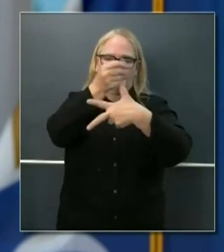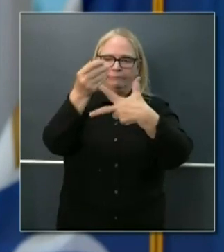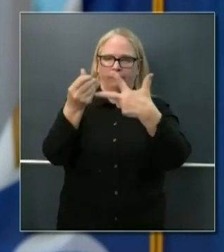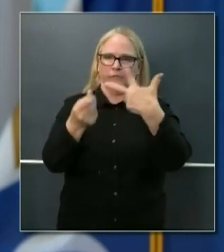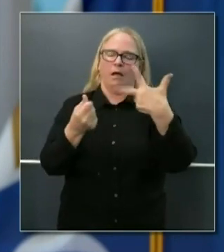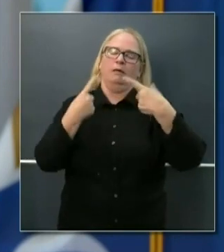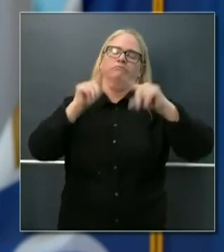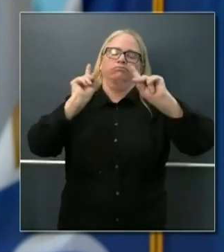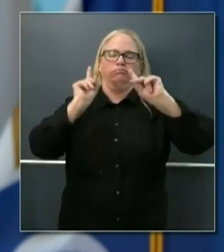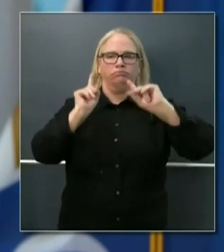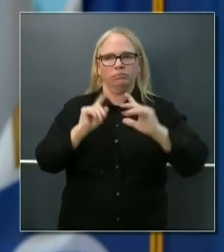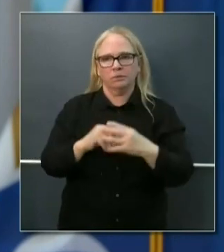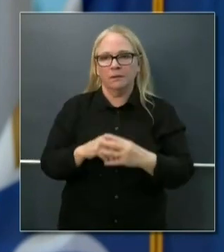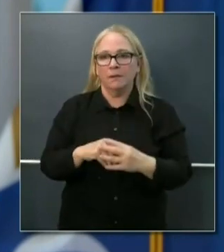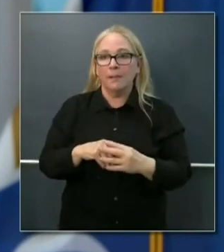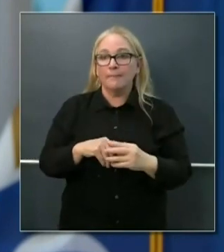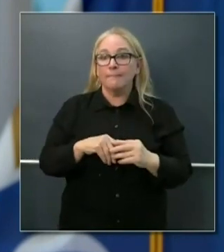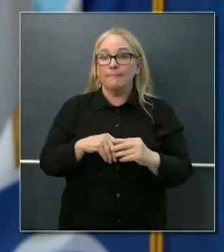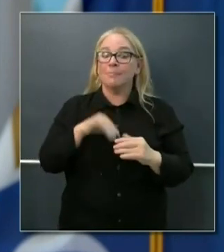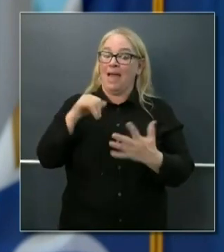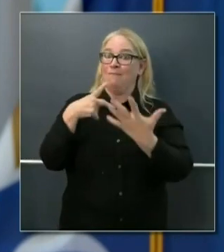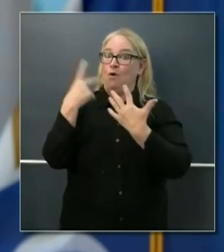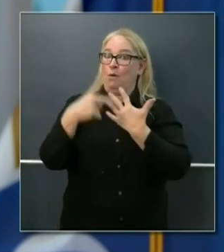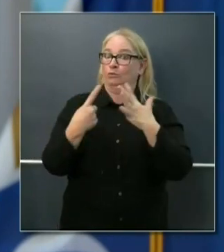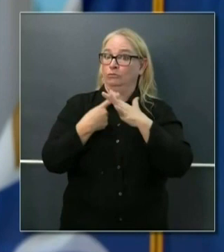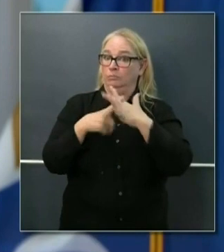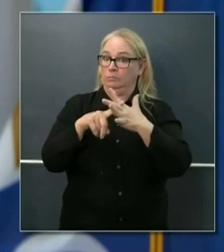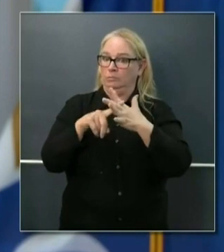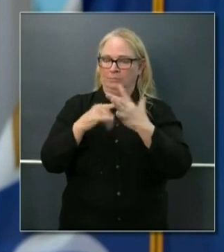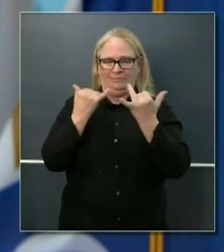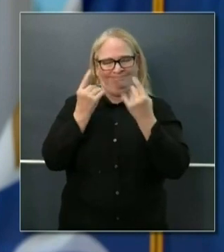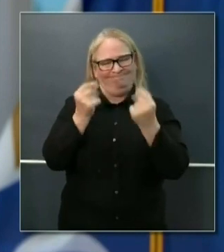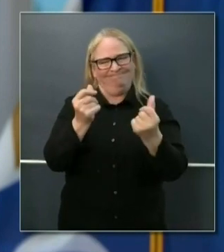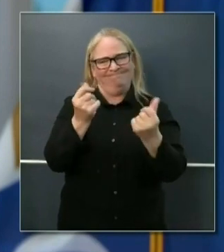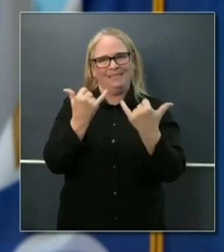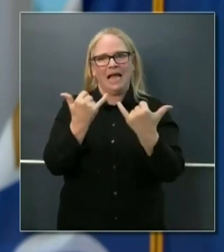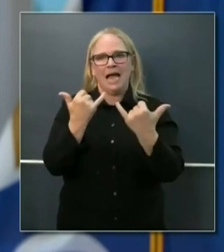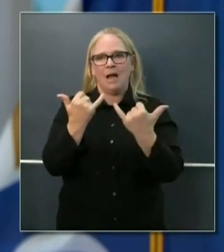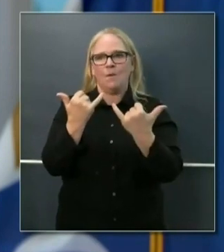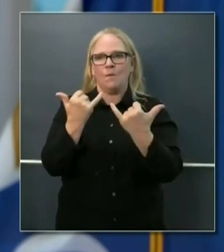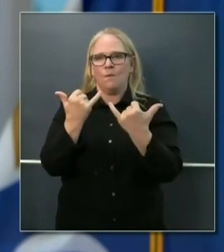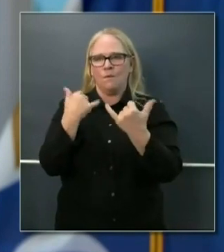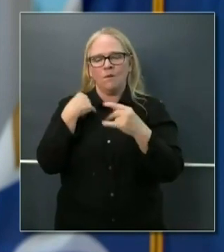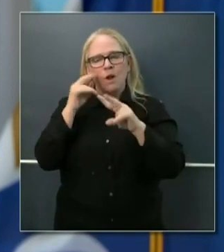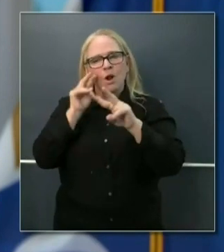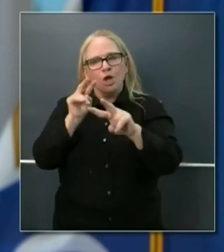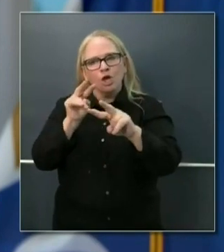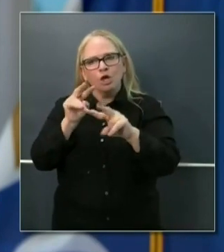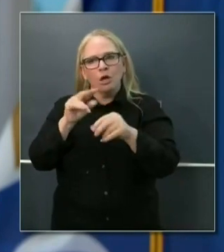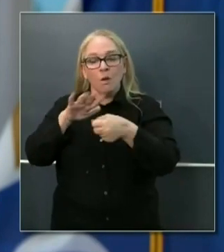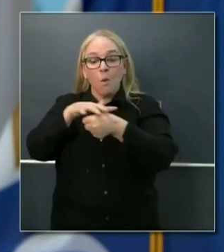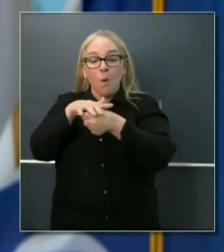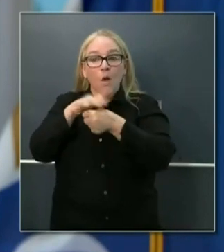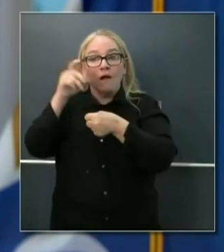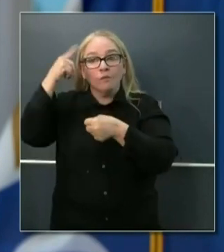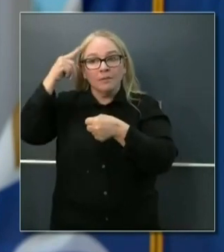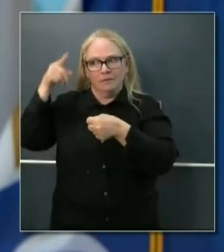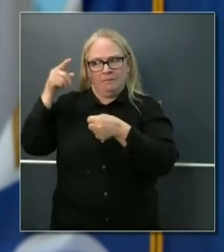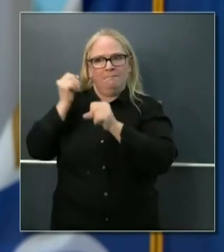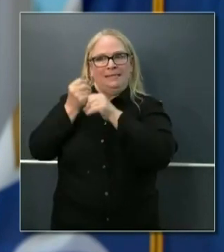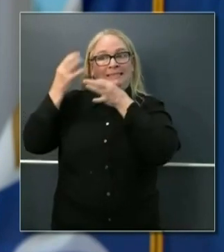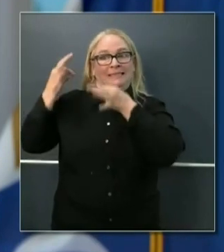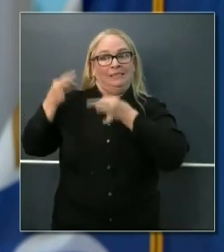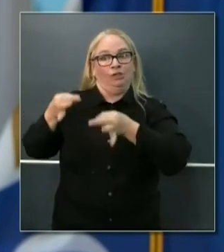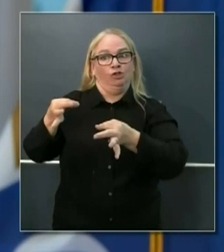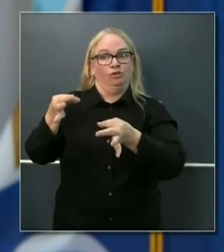This program goes in effect immediately, and we're looking forward to local government again making the determination and the decision